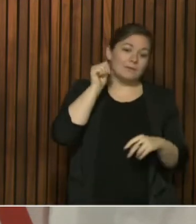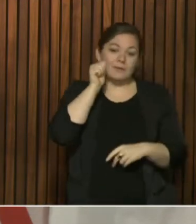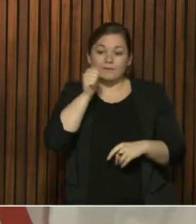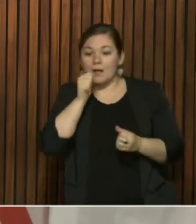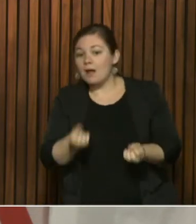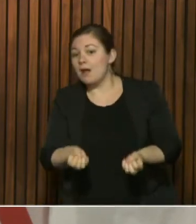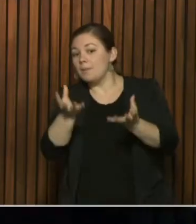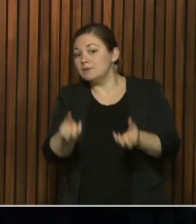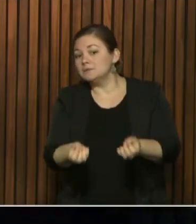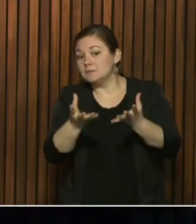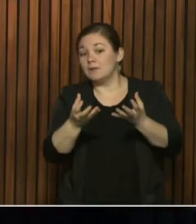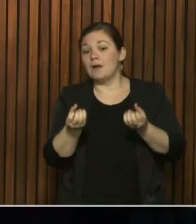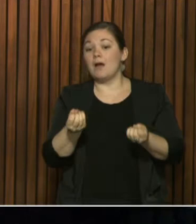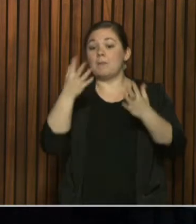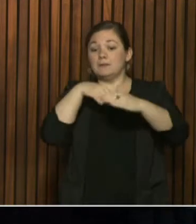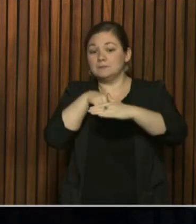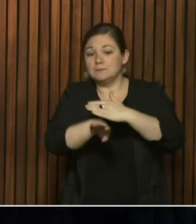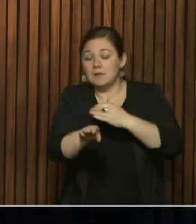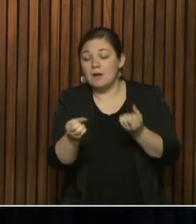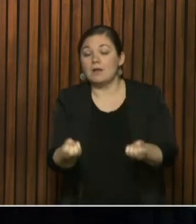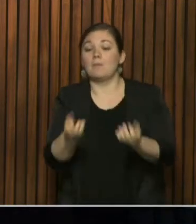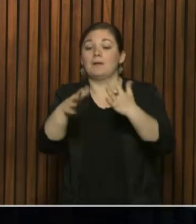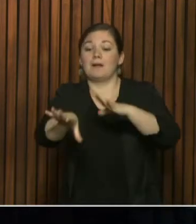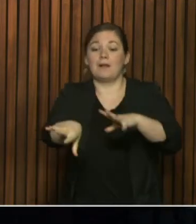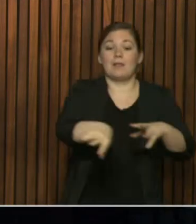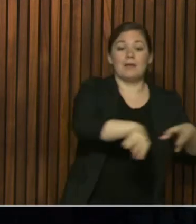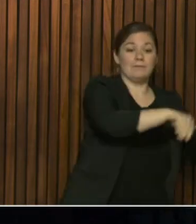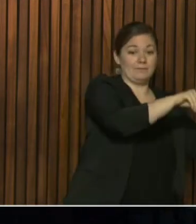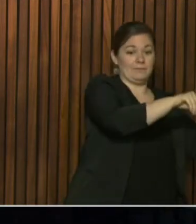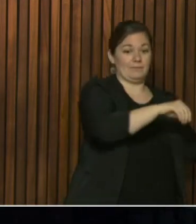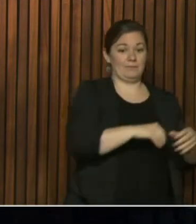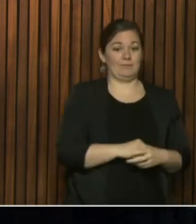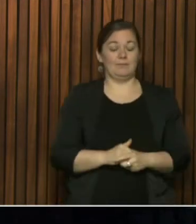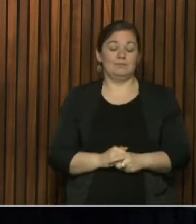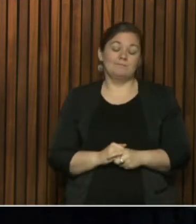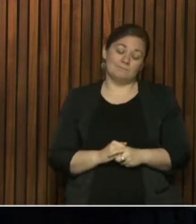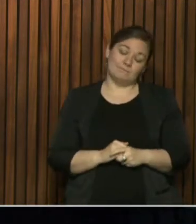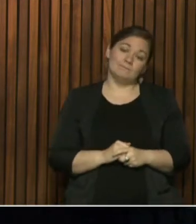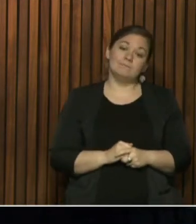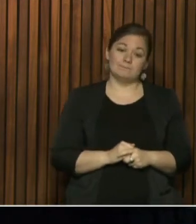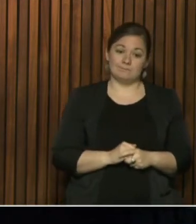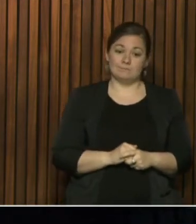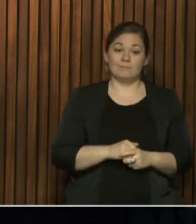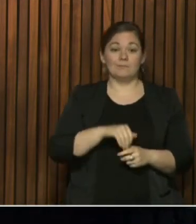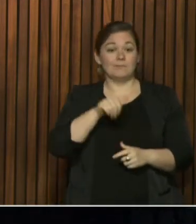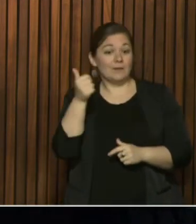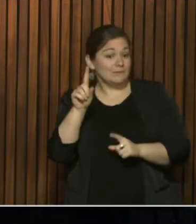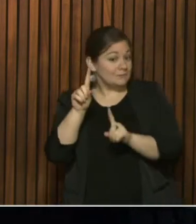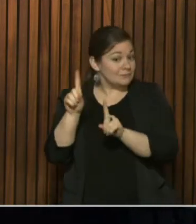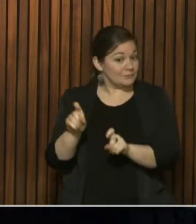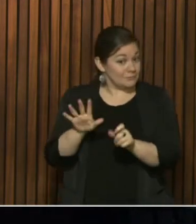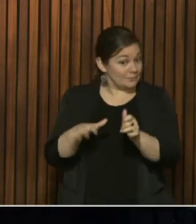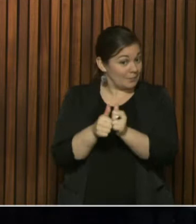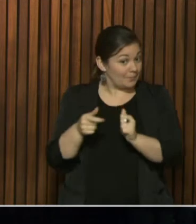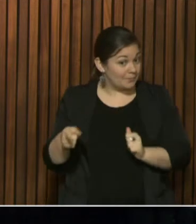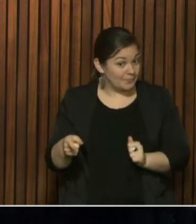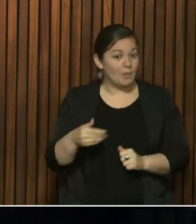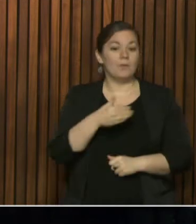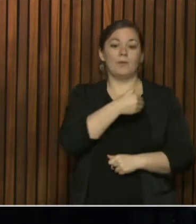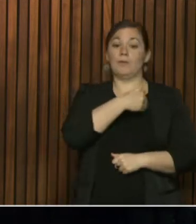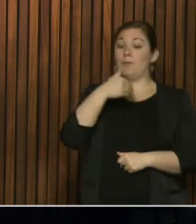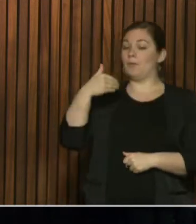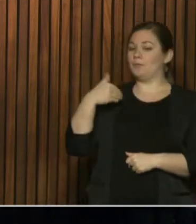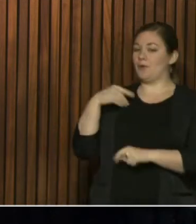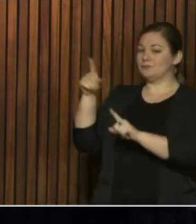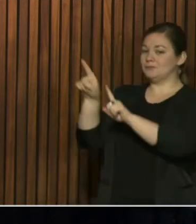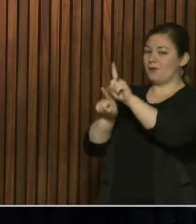discharged. Next question. Your next question comes from Rob Ferguson with the Toronto Star. Please go